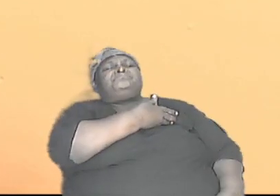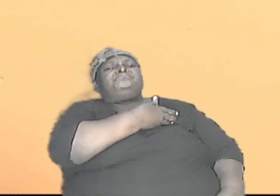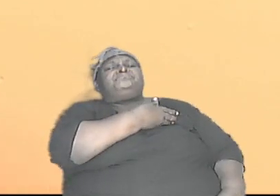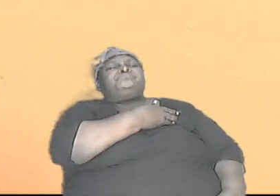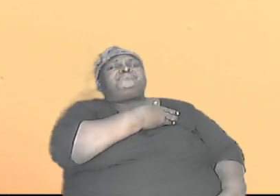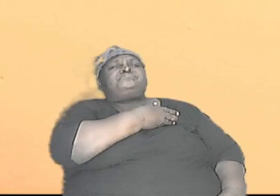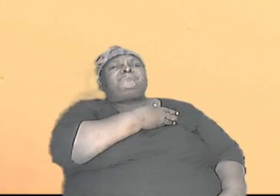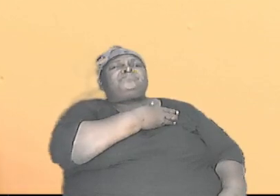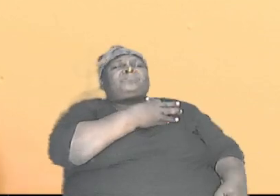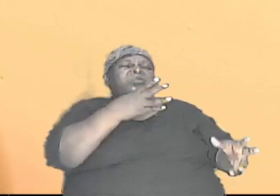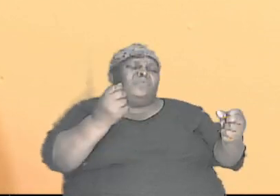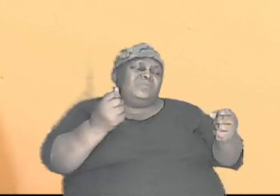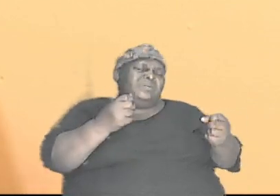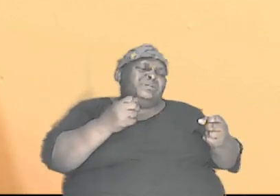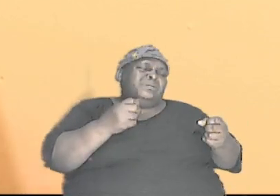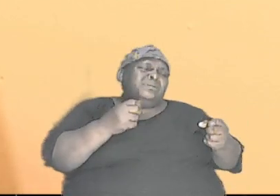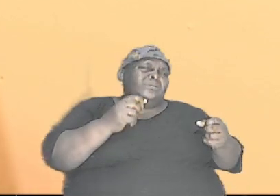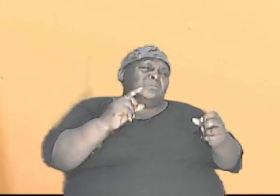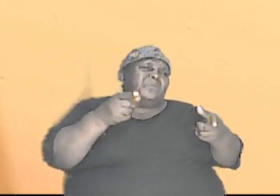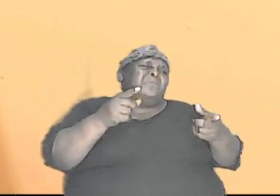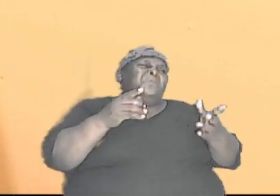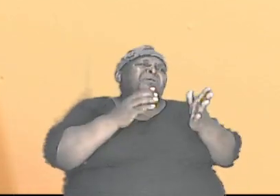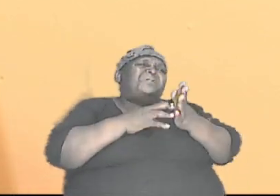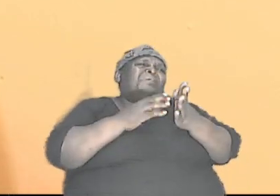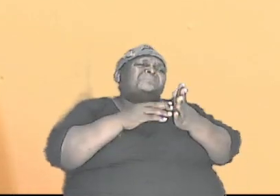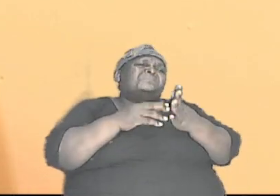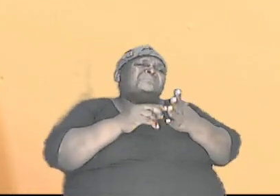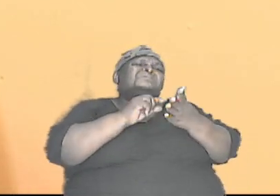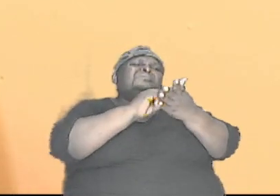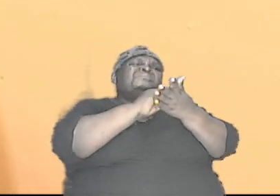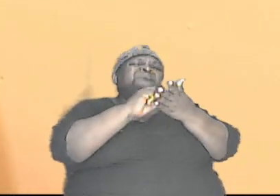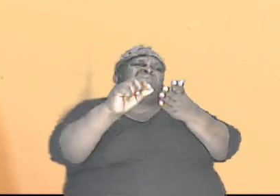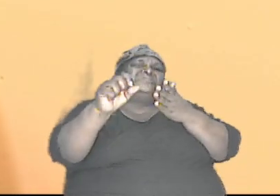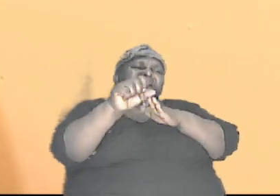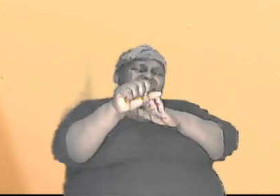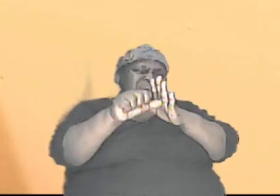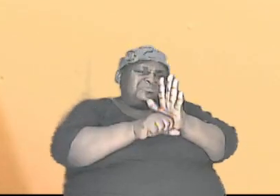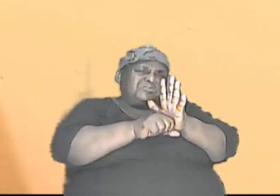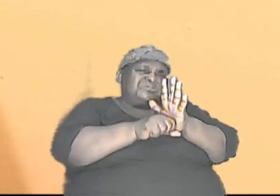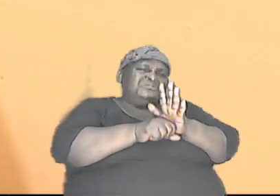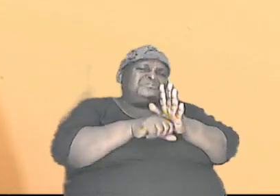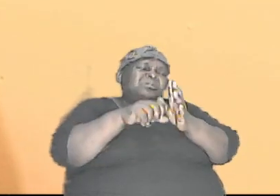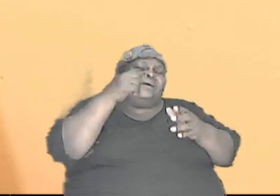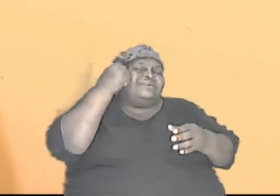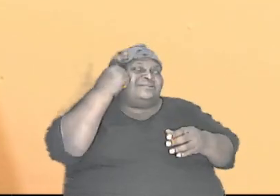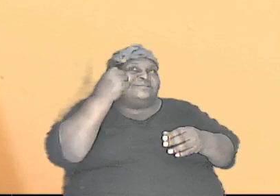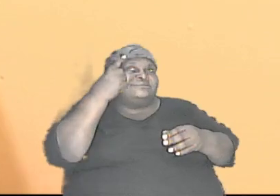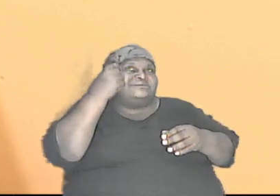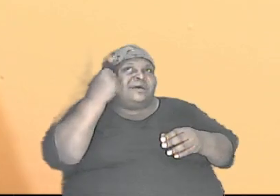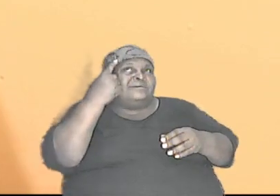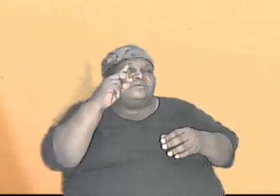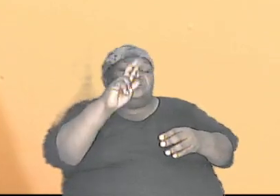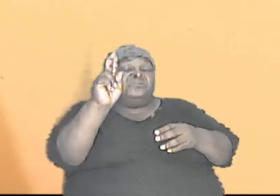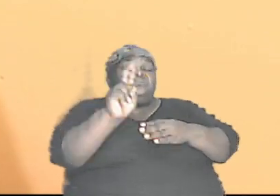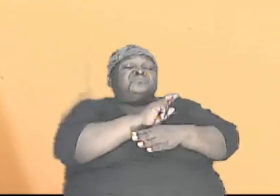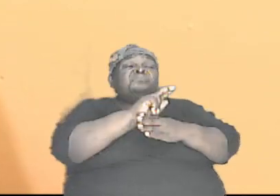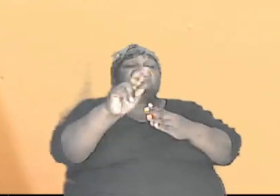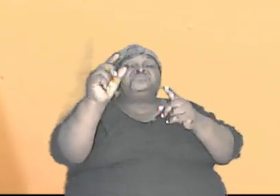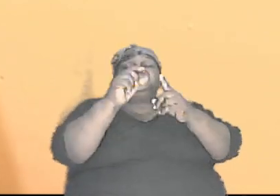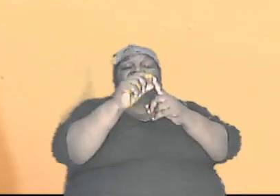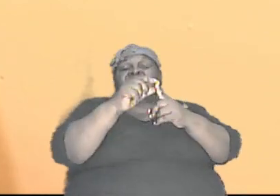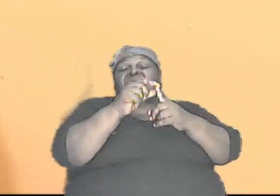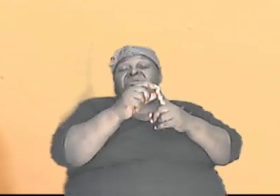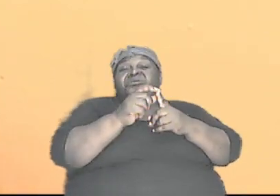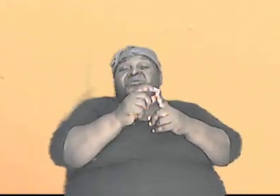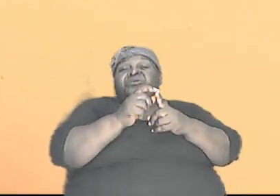back to scriptures to consolidate these points amen I want us to use the word to consolidate these points